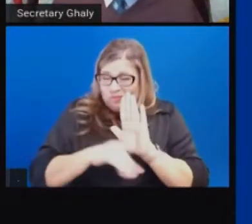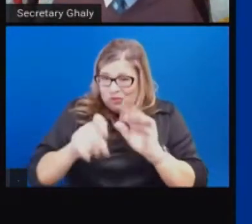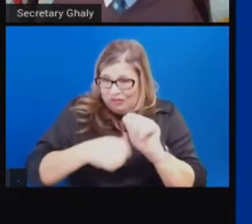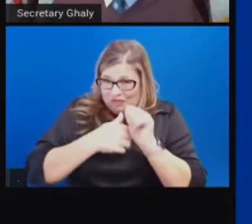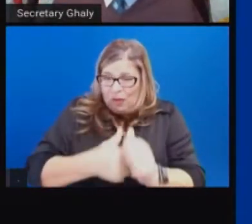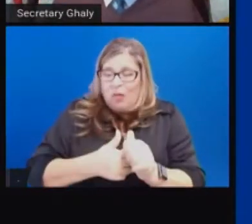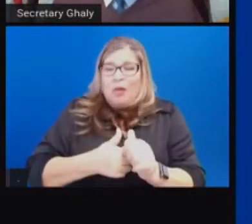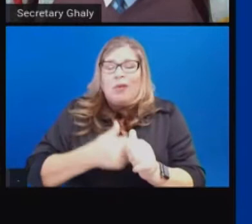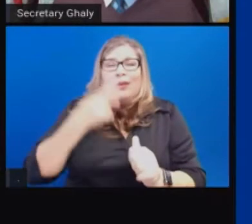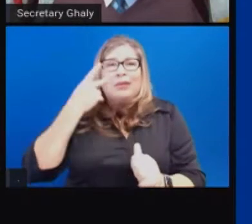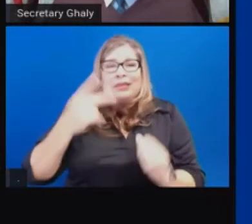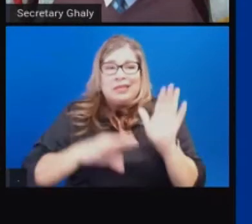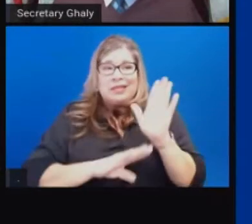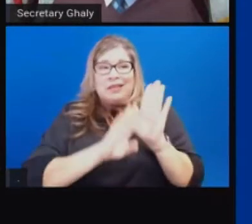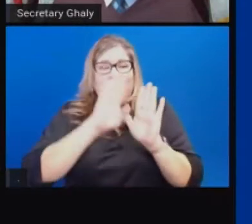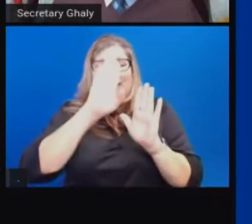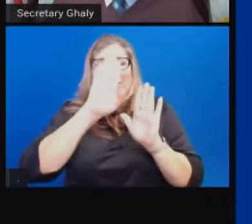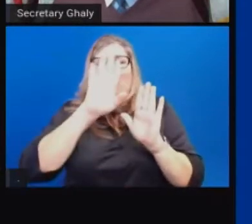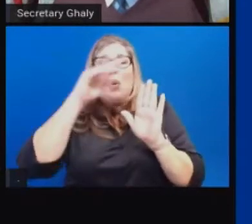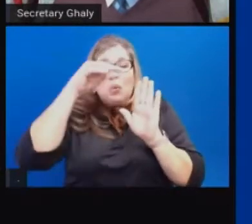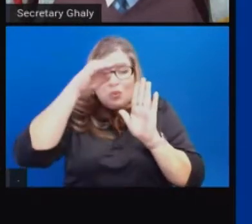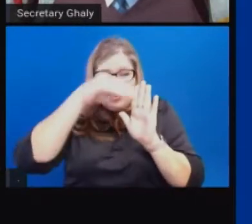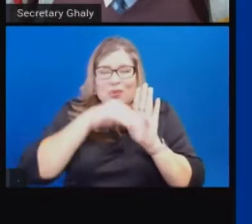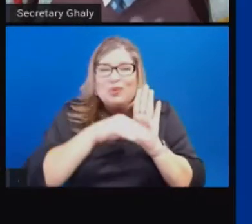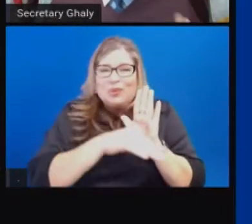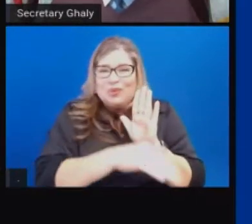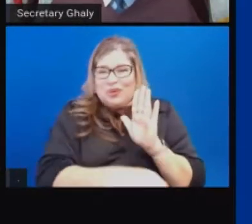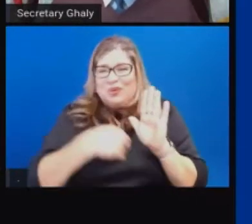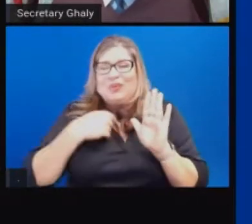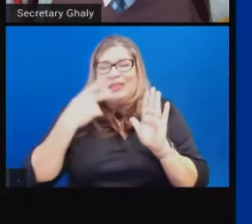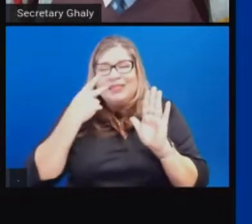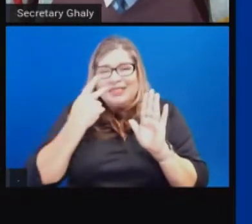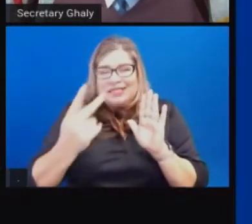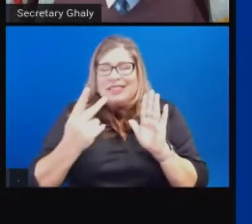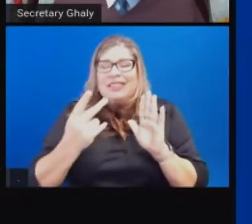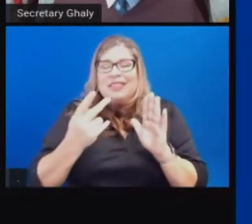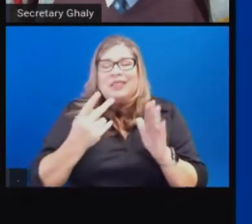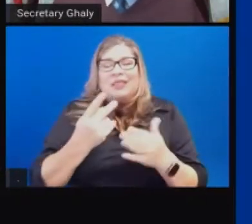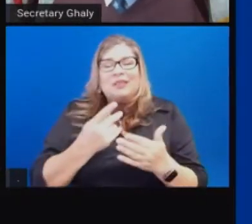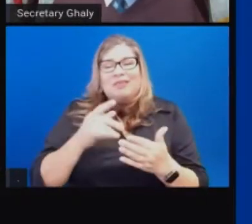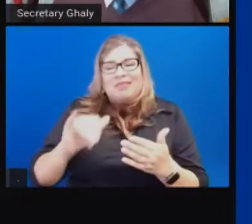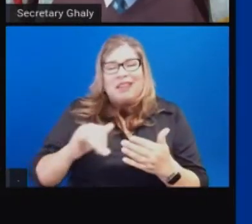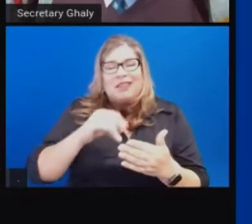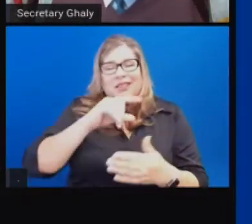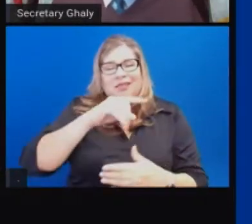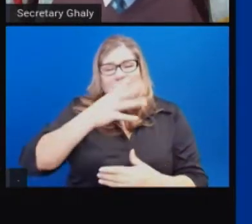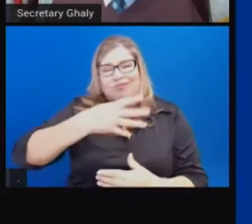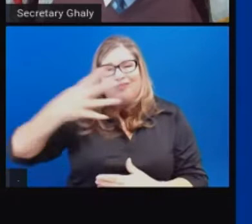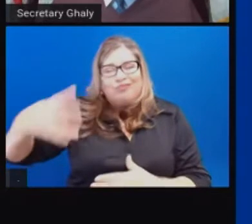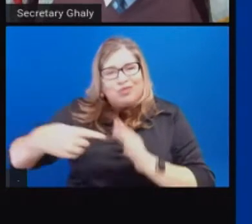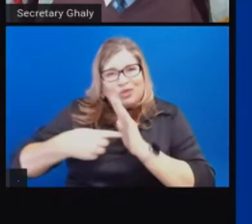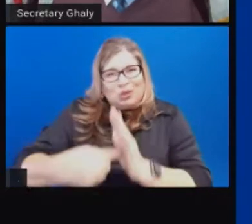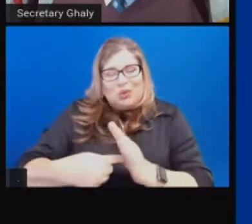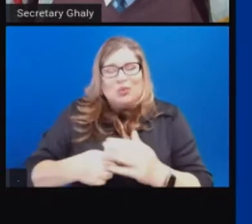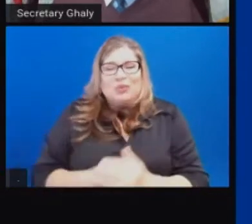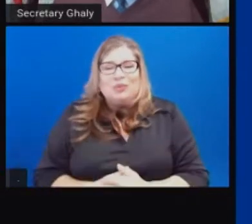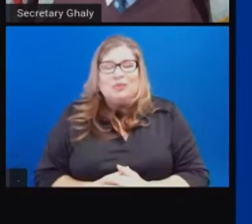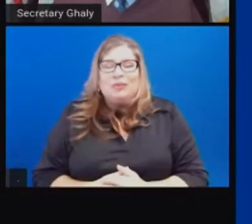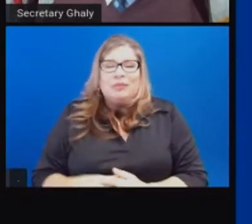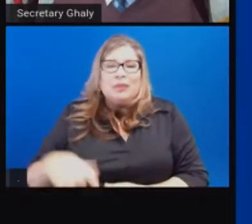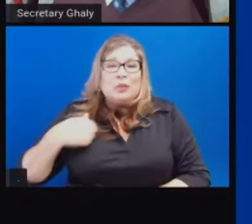then even later, you begin to see the reductions. And that's what we experienced here. The good news is we've seen